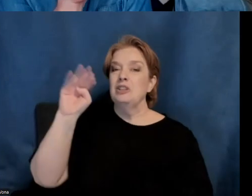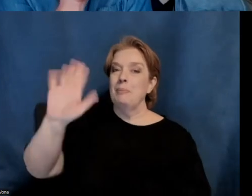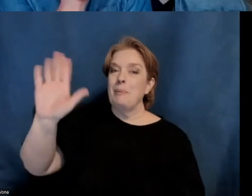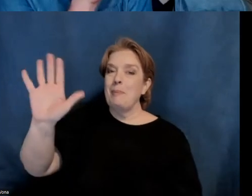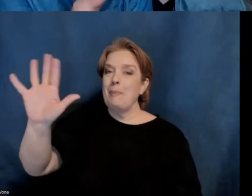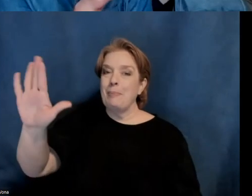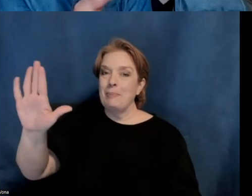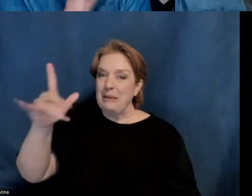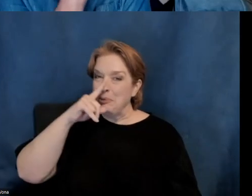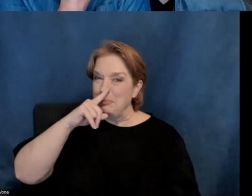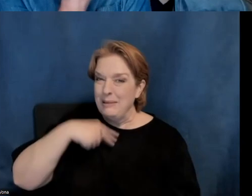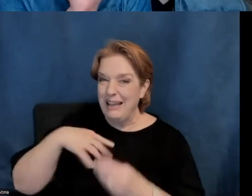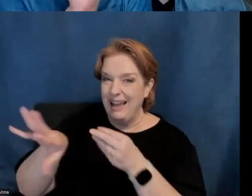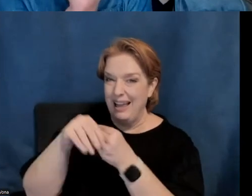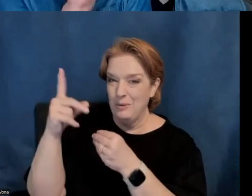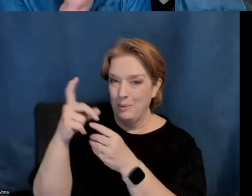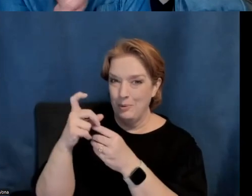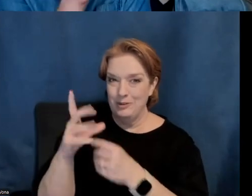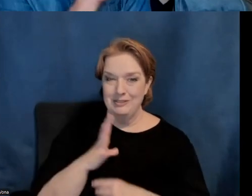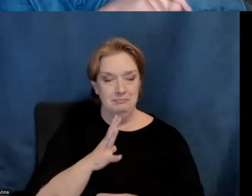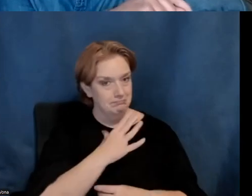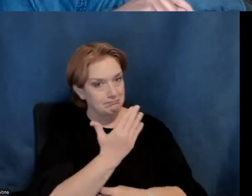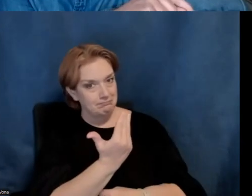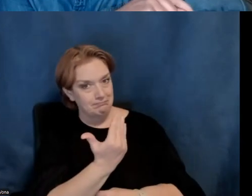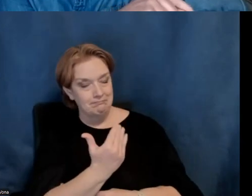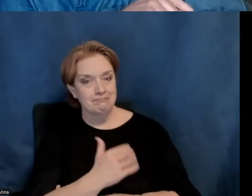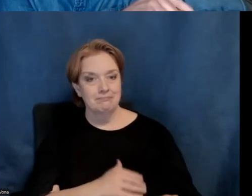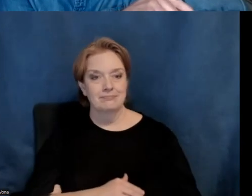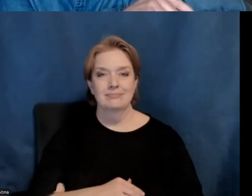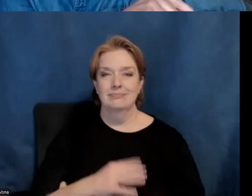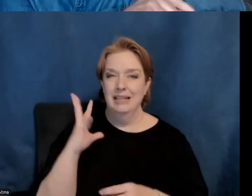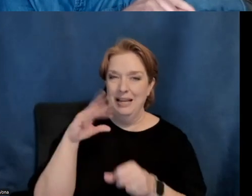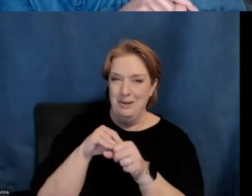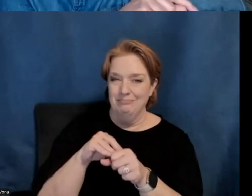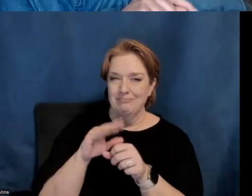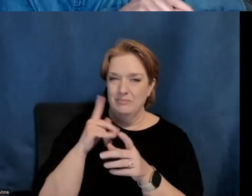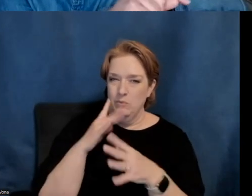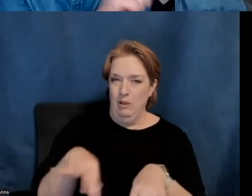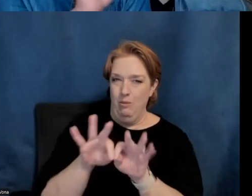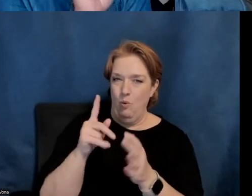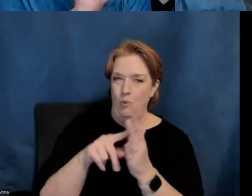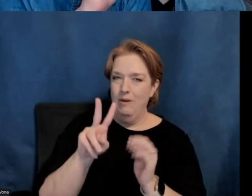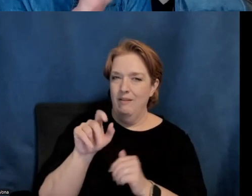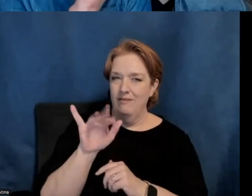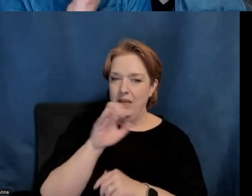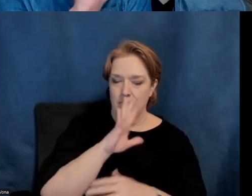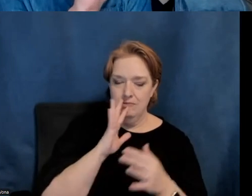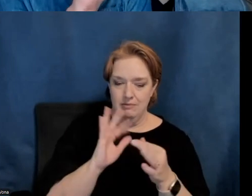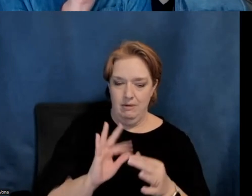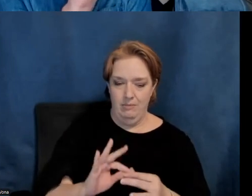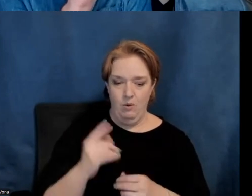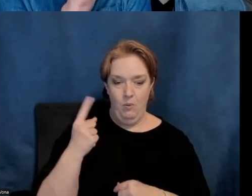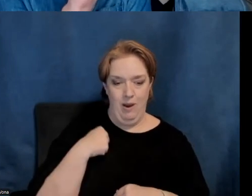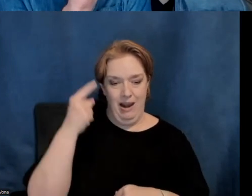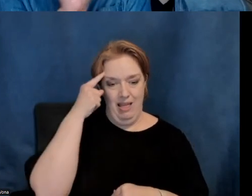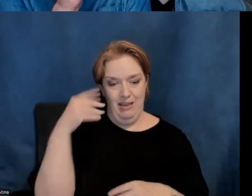If I could say one more thing about that, and I think this is important, uh, in relation to some of what, uh, Valerie was also talking about. One of the things that I think is really